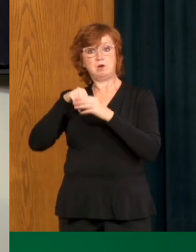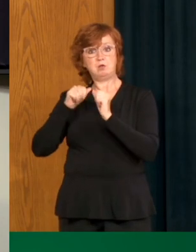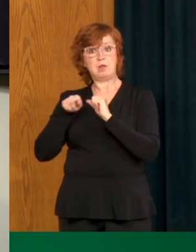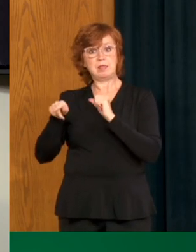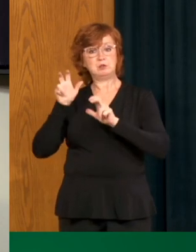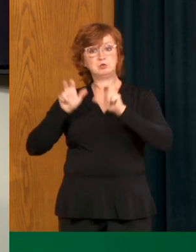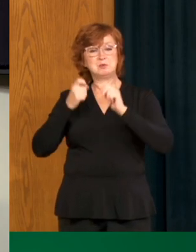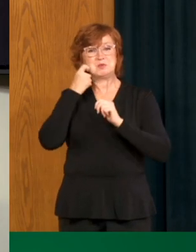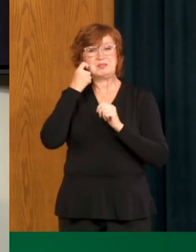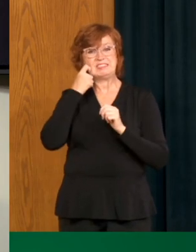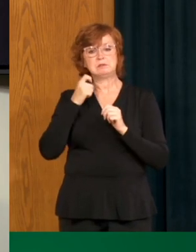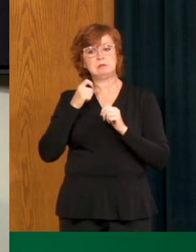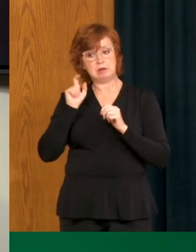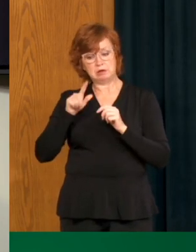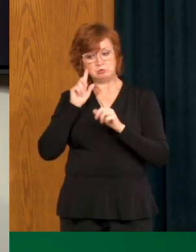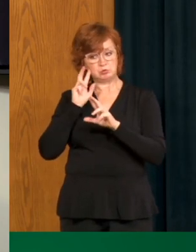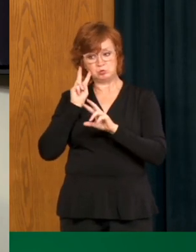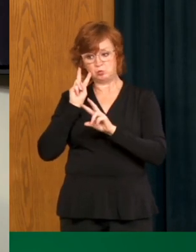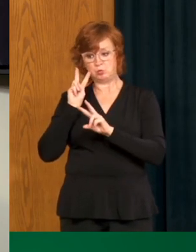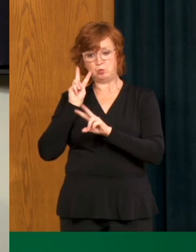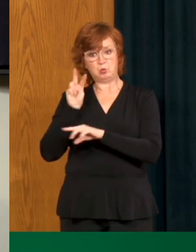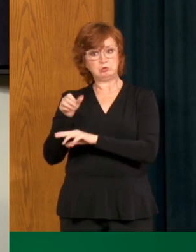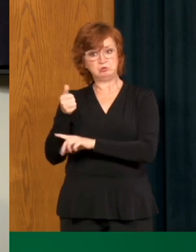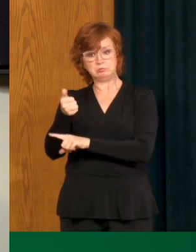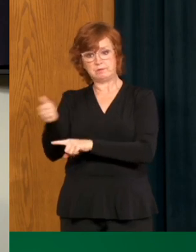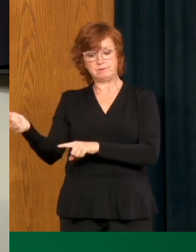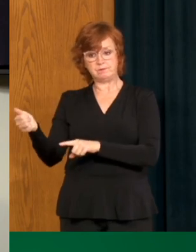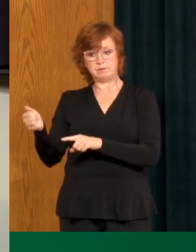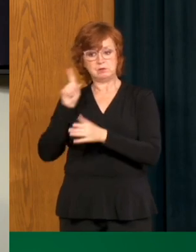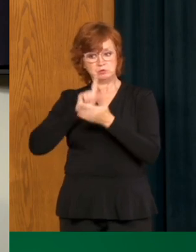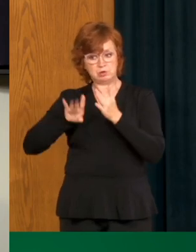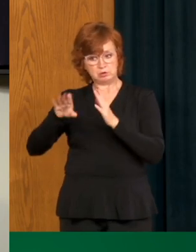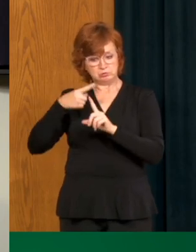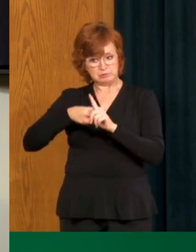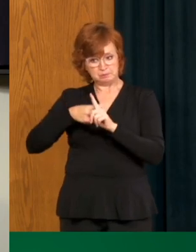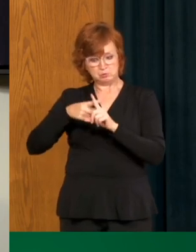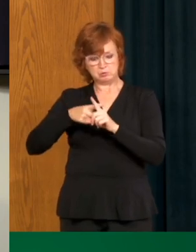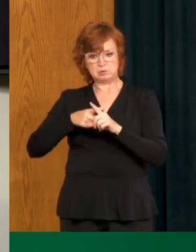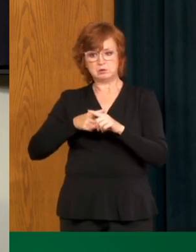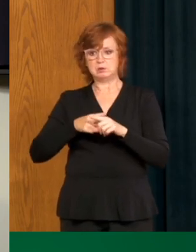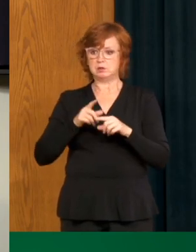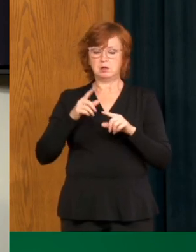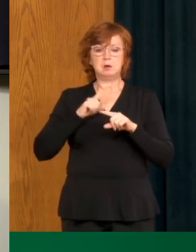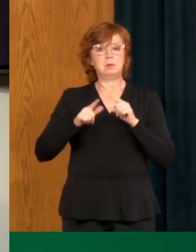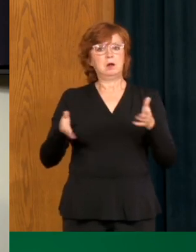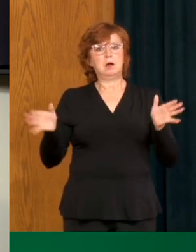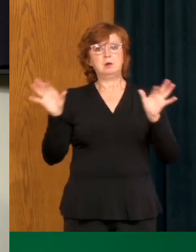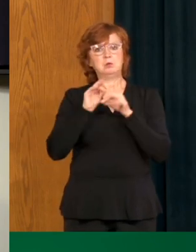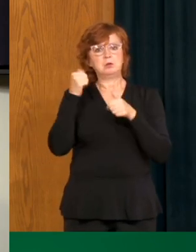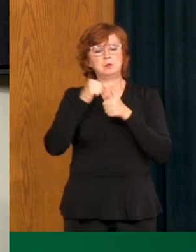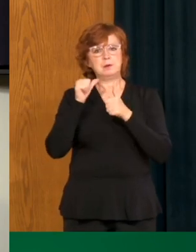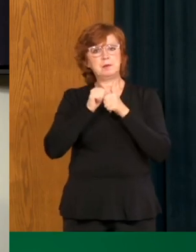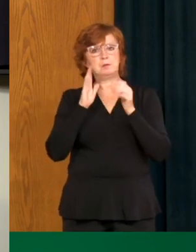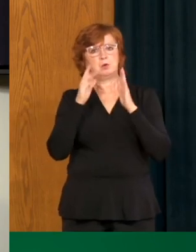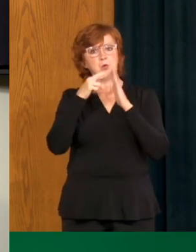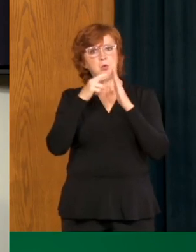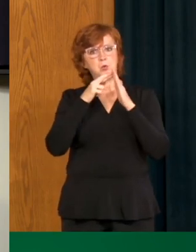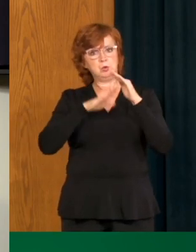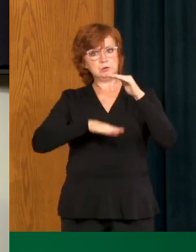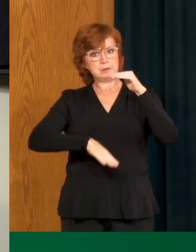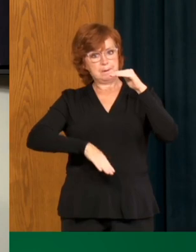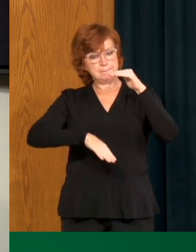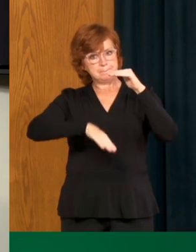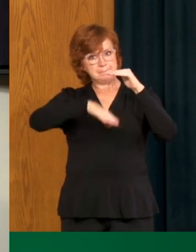And we need to again stress that the guidelines are the absolute maximum. For most of us, we should be well